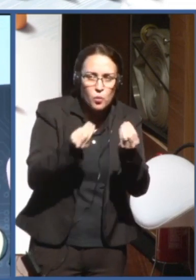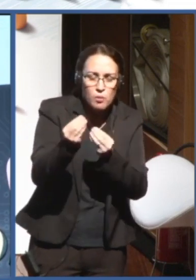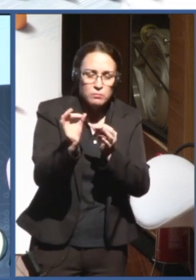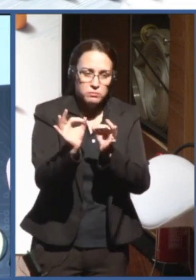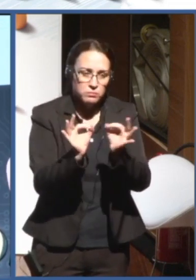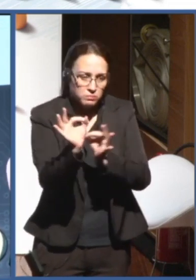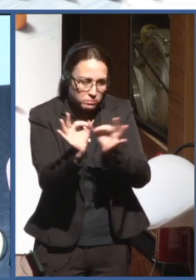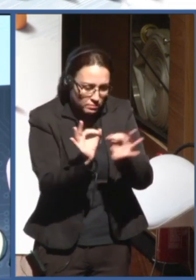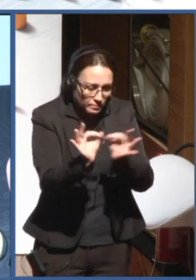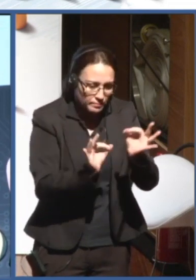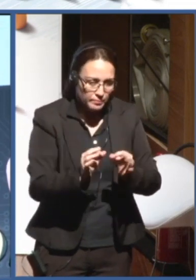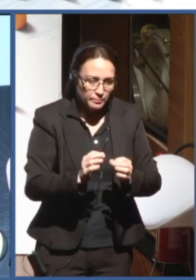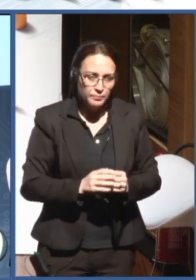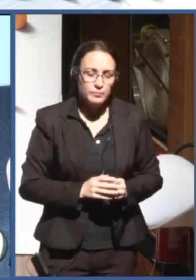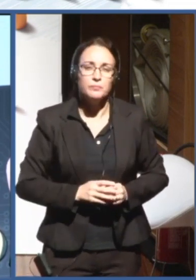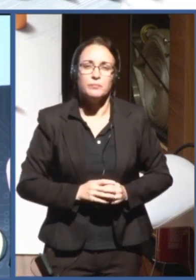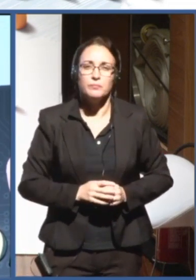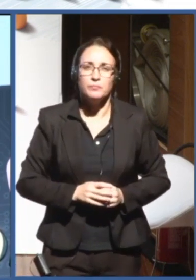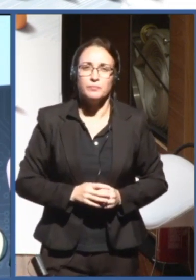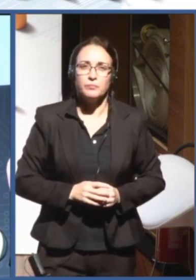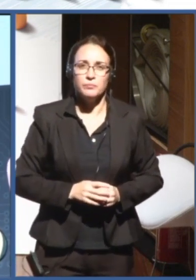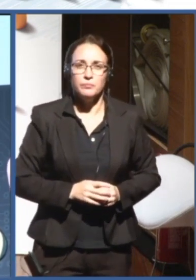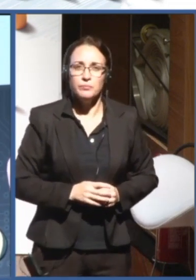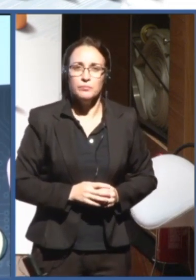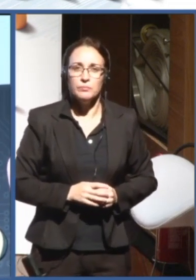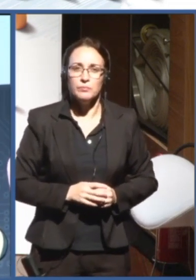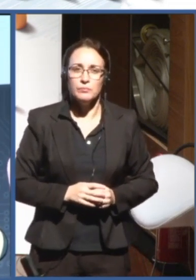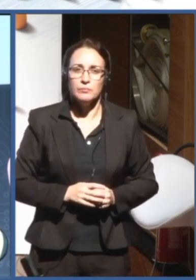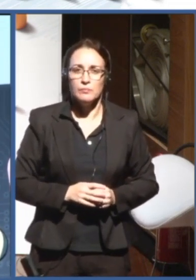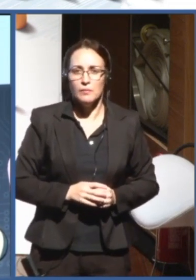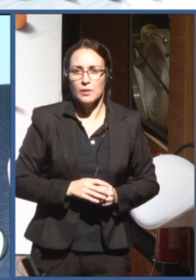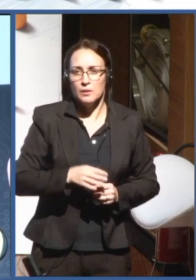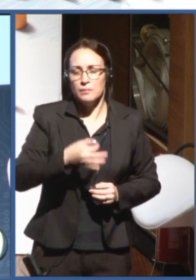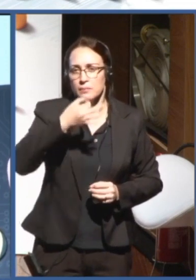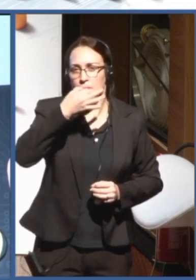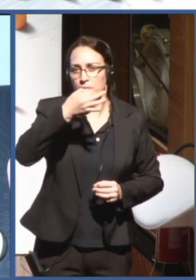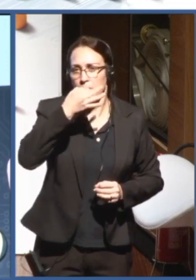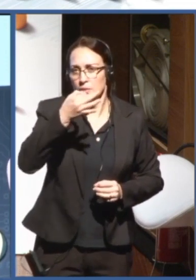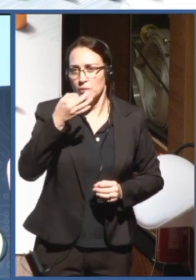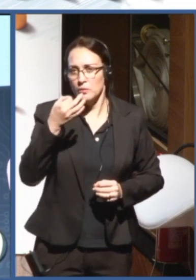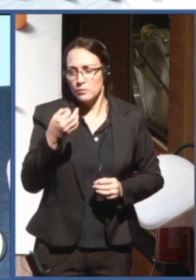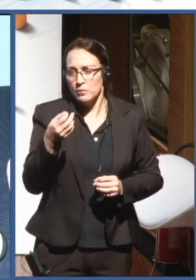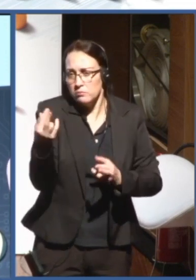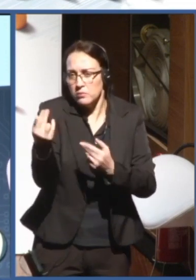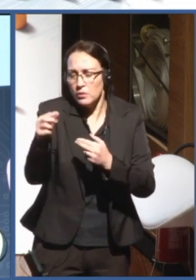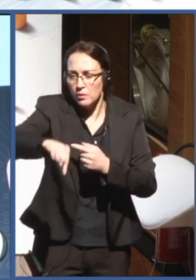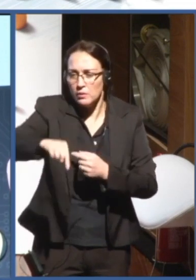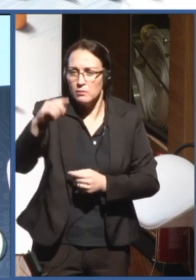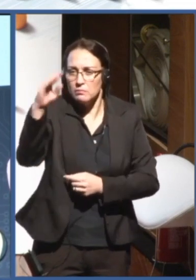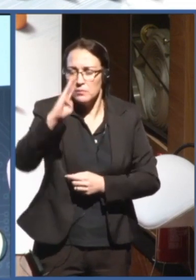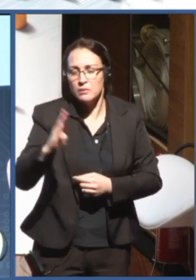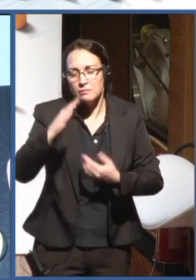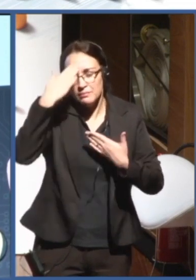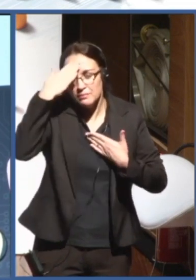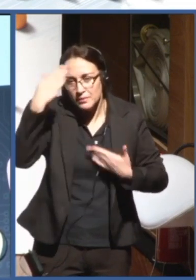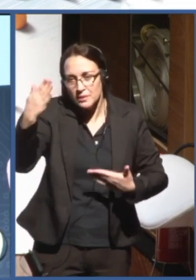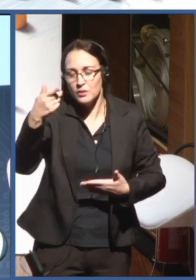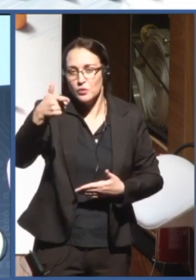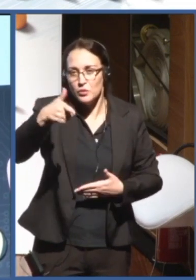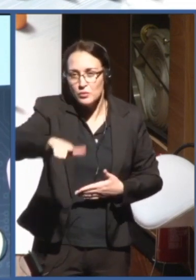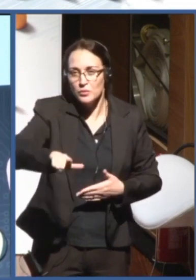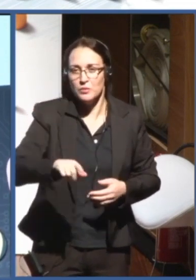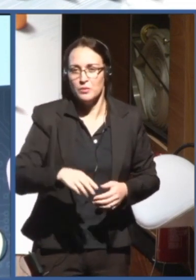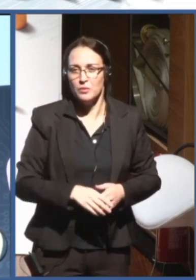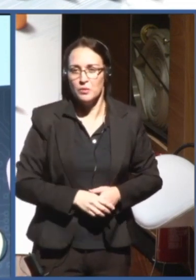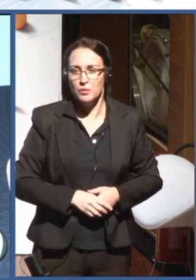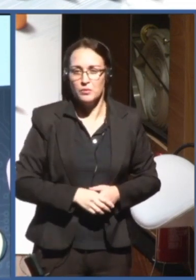on the recommendation taking place here in Sao Paulo. So thank you. First of all, I would like to just emphasize, as we